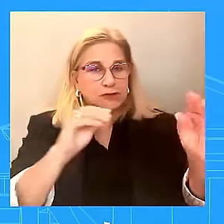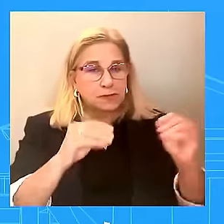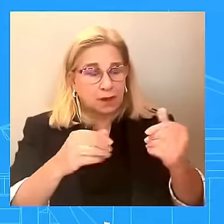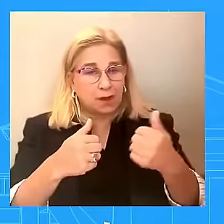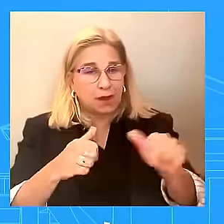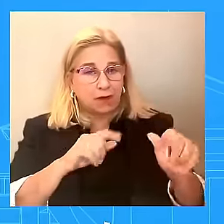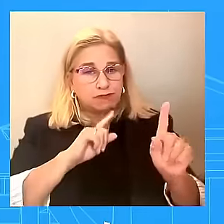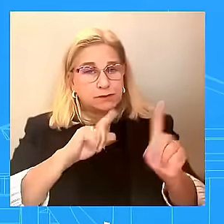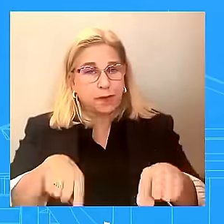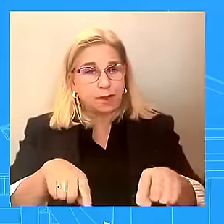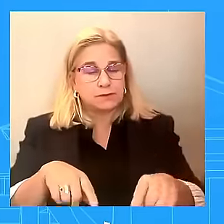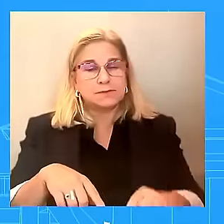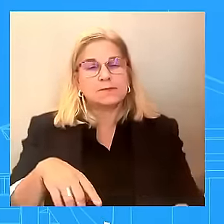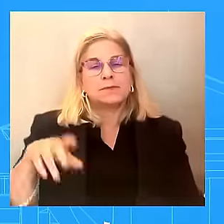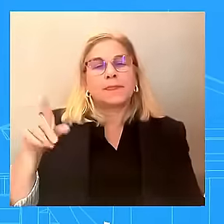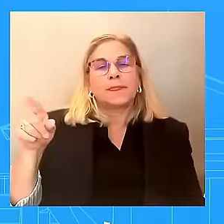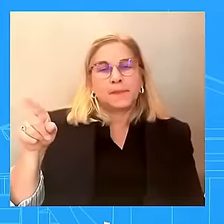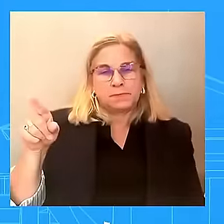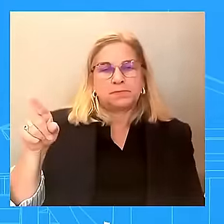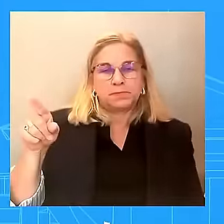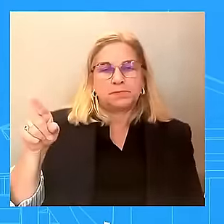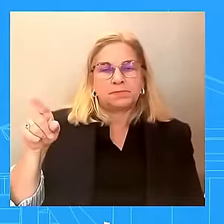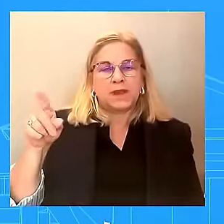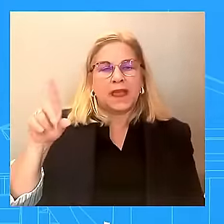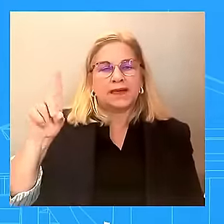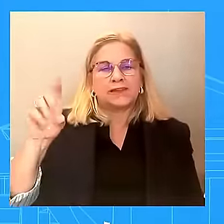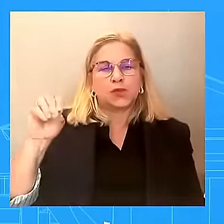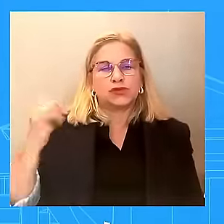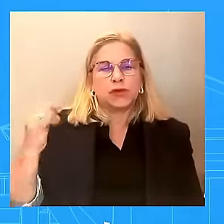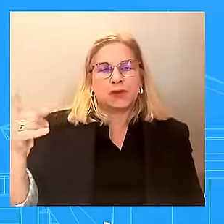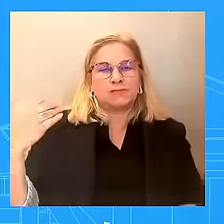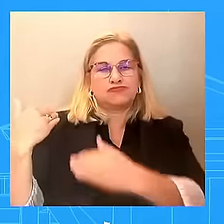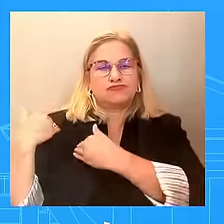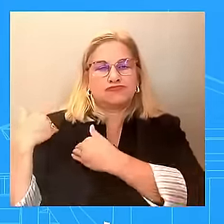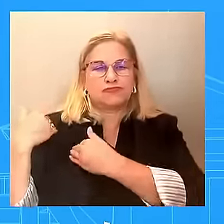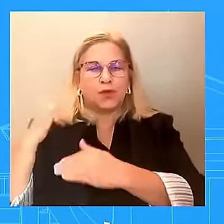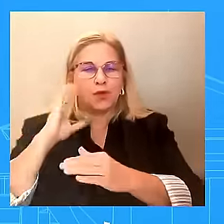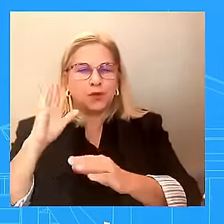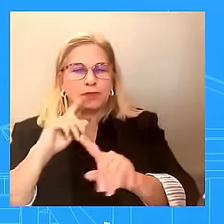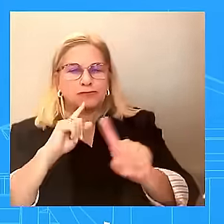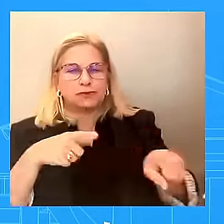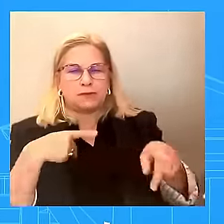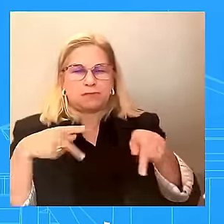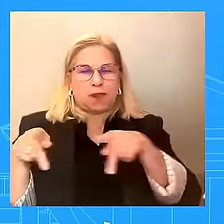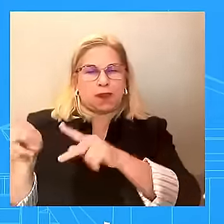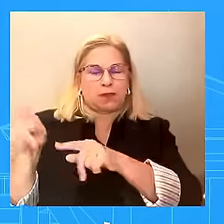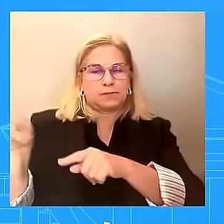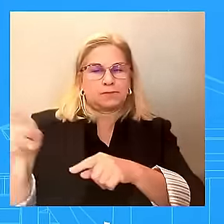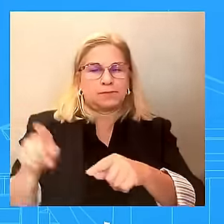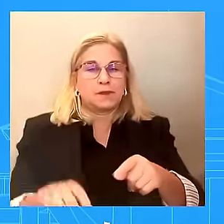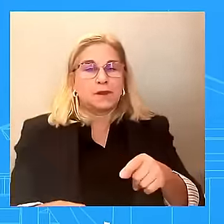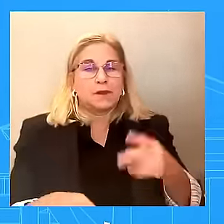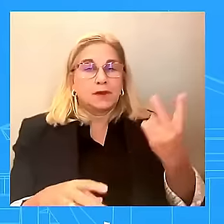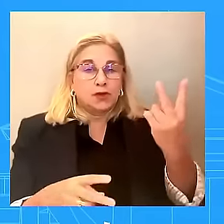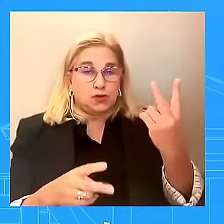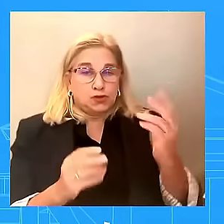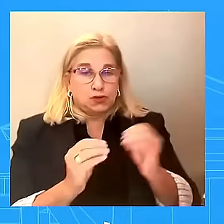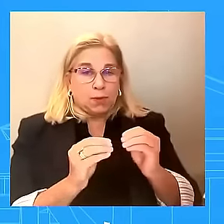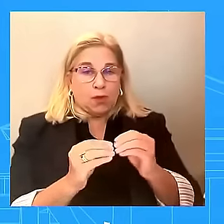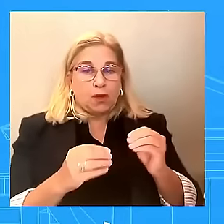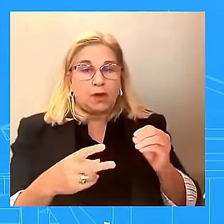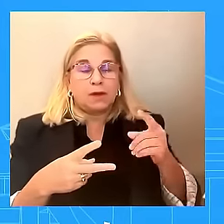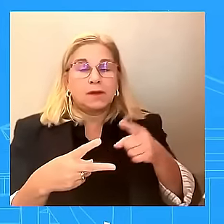then two other quick things. Does the President hope that Vice President Kamala Harris, should she be elected President, will she continue